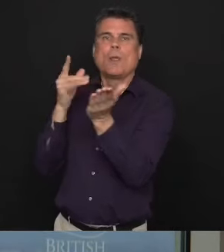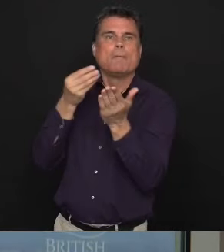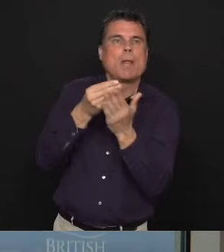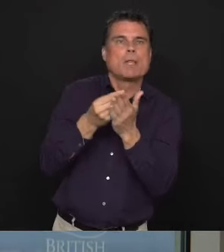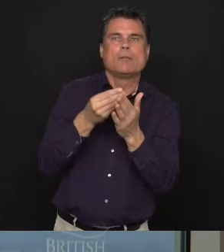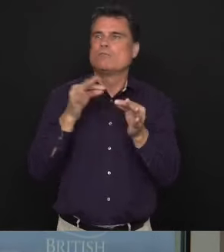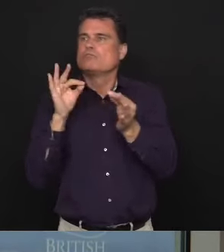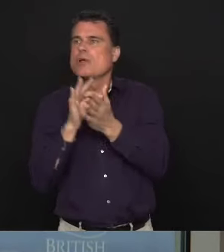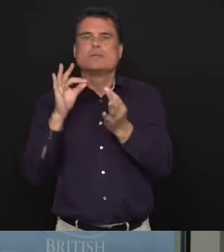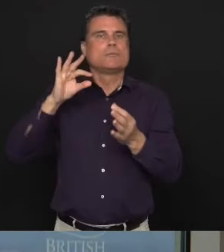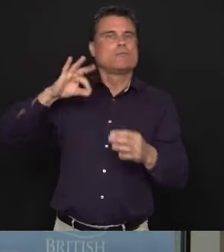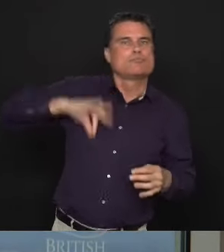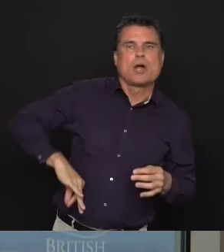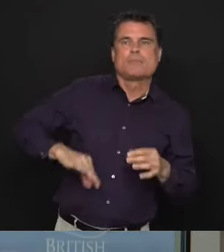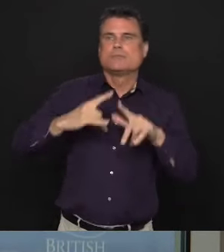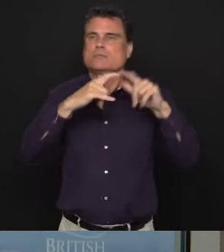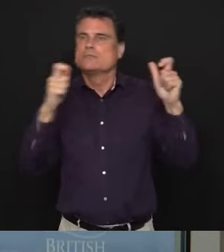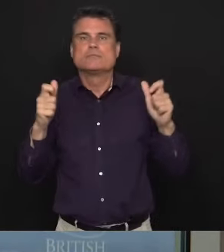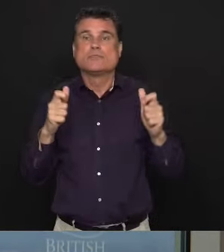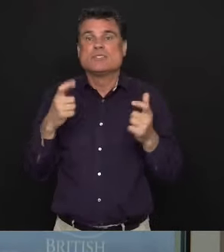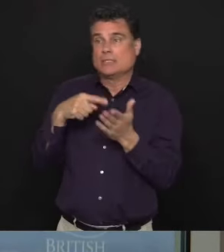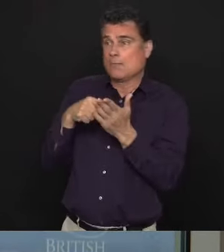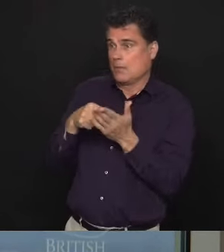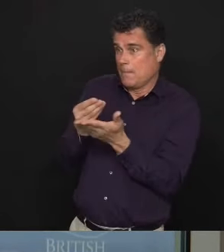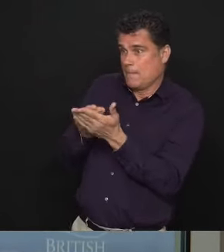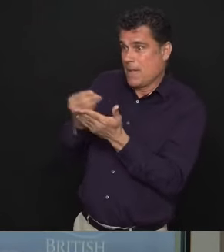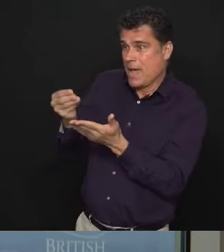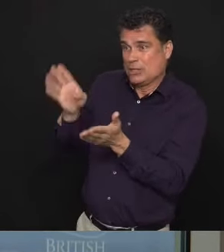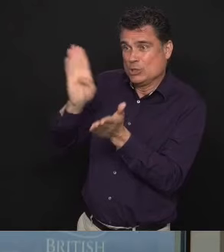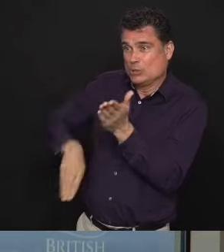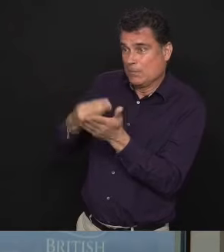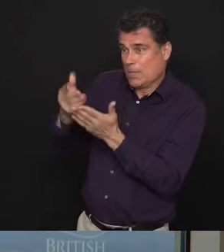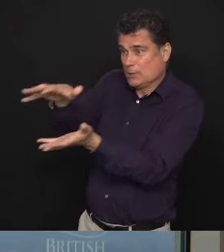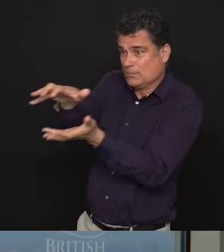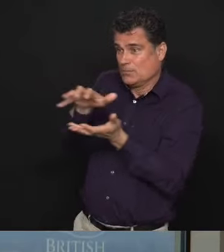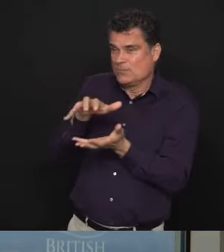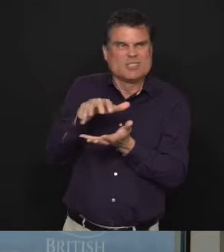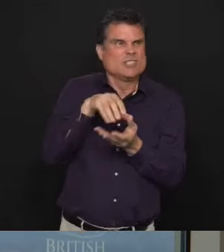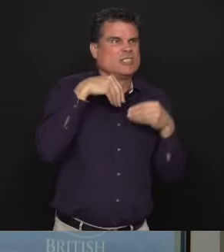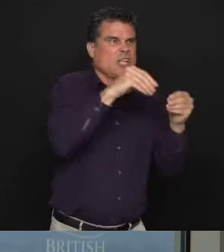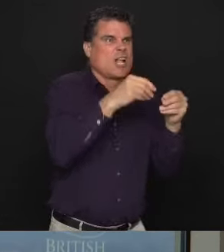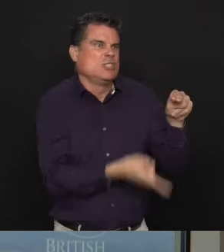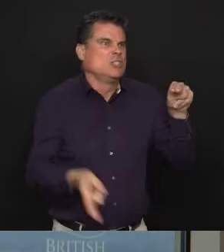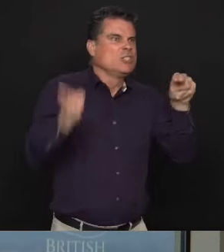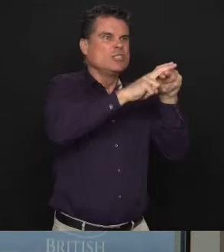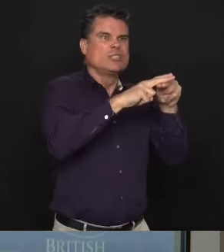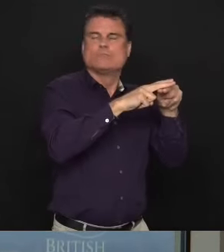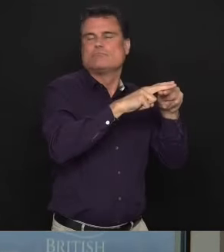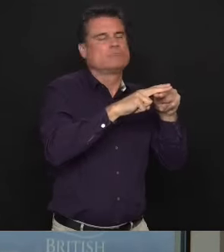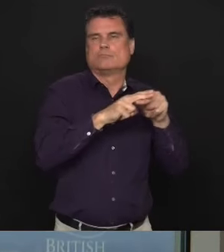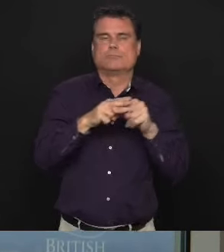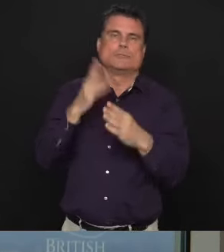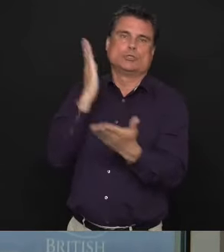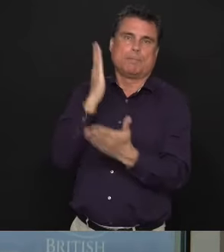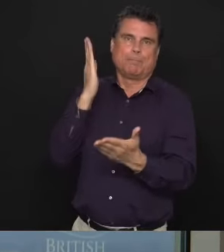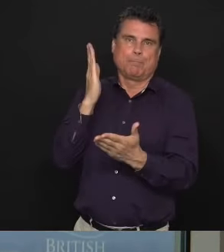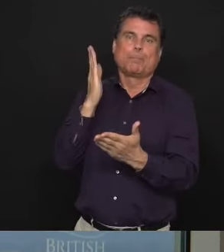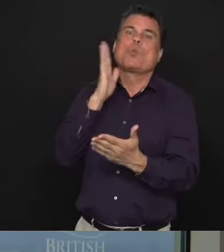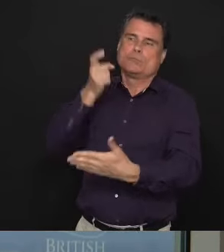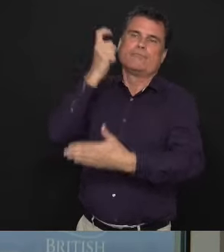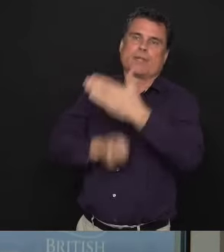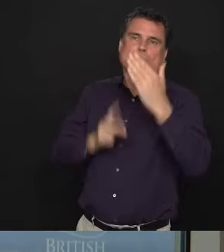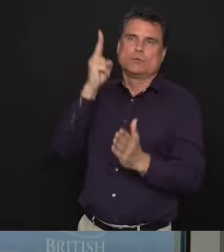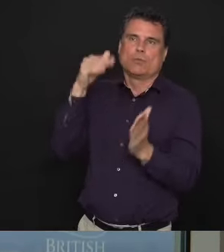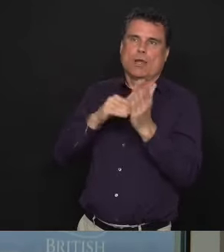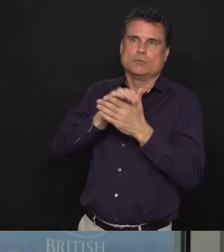during the ongoing COVID-19 pandemic. The province is also calling upon enforcement staff from